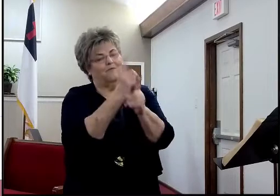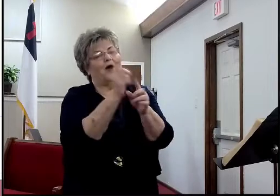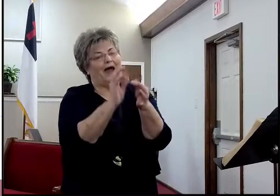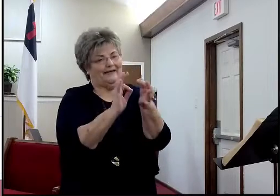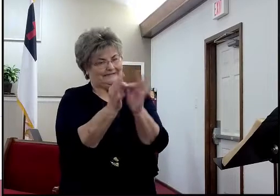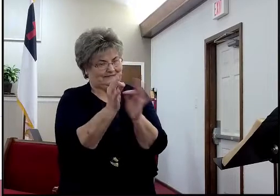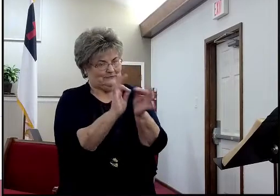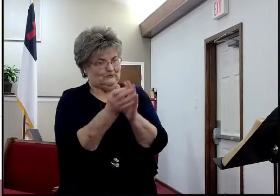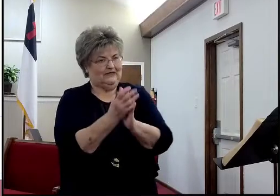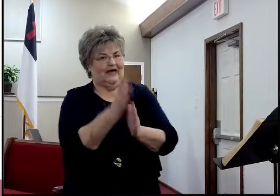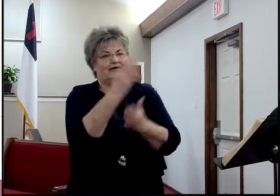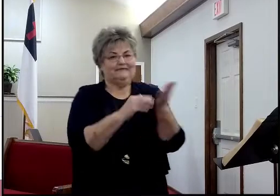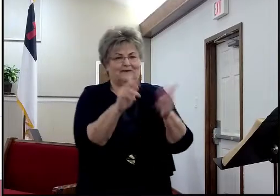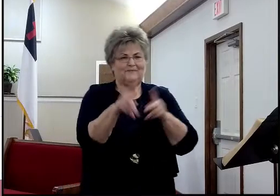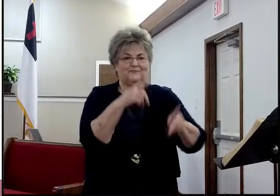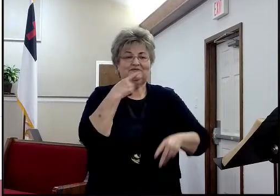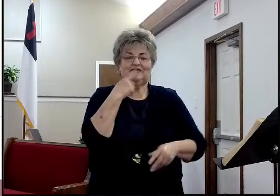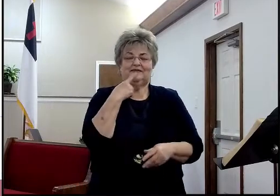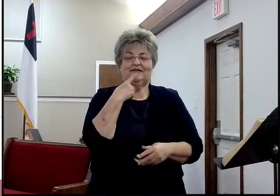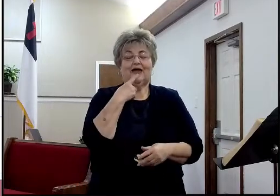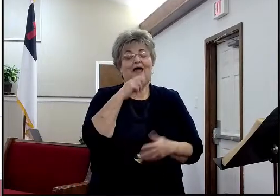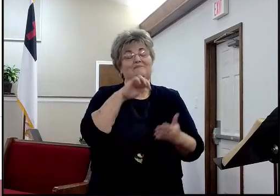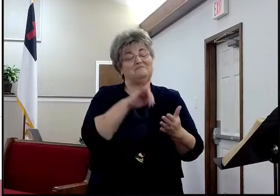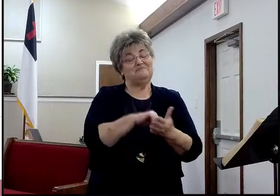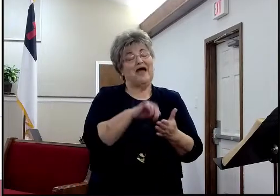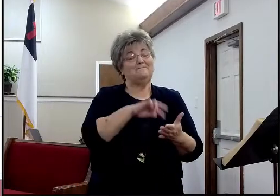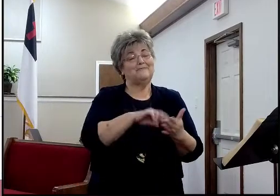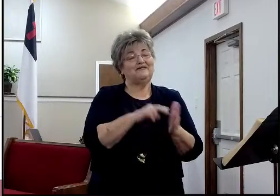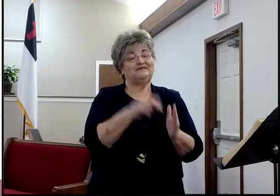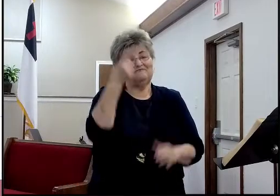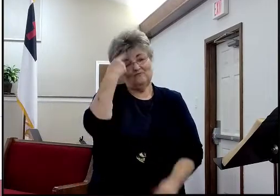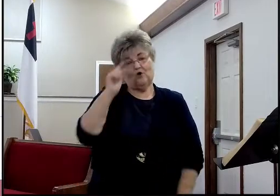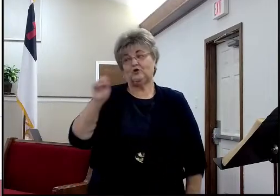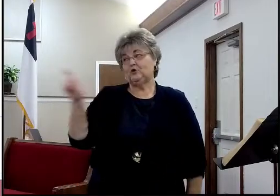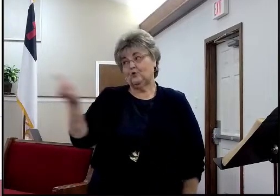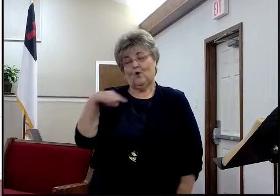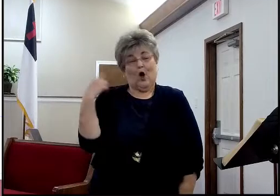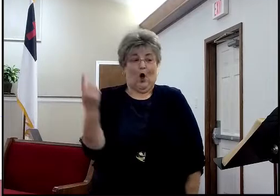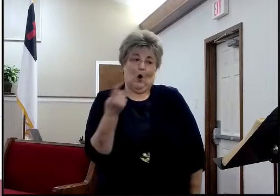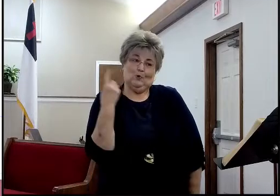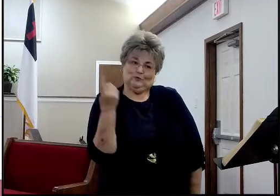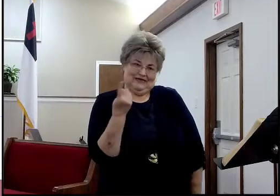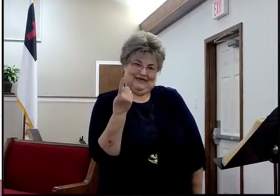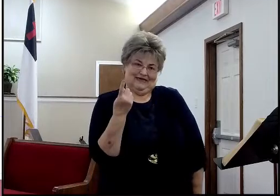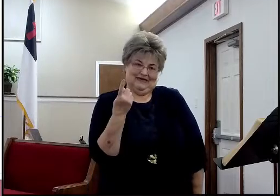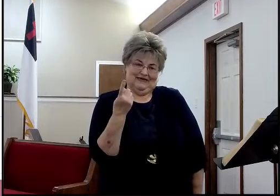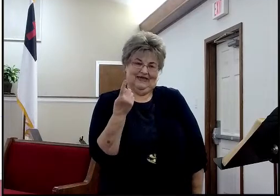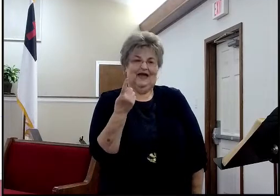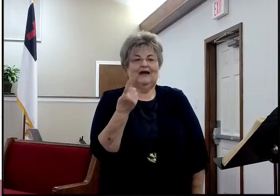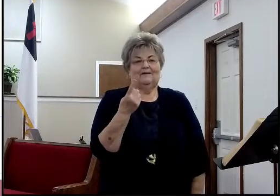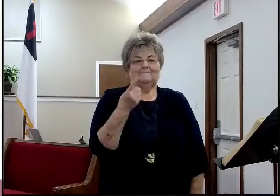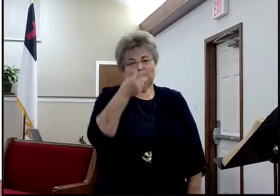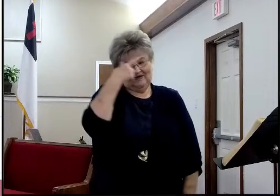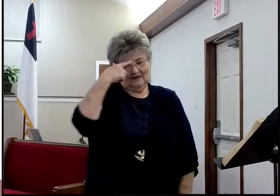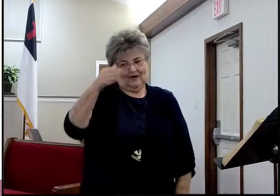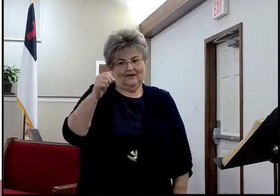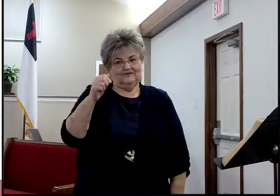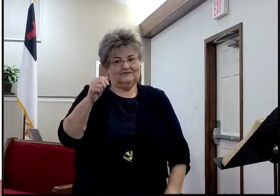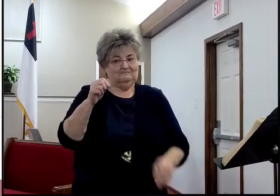that means for you. And so, they've privately interpreted this passage